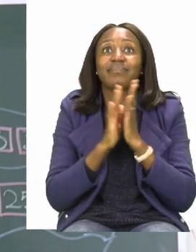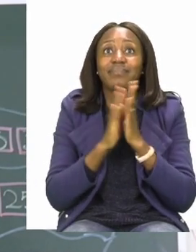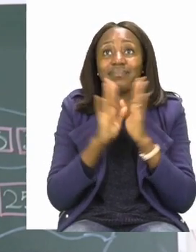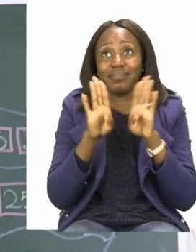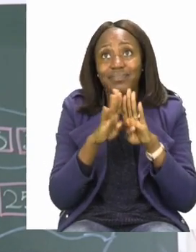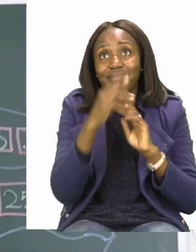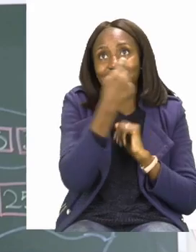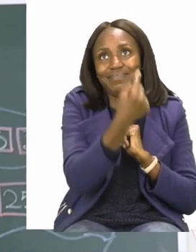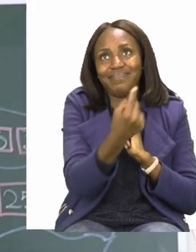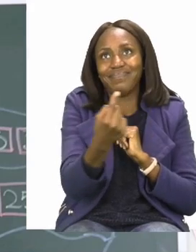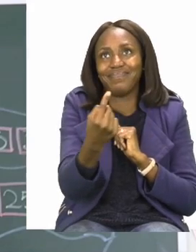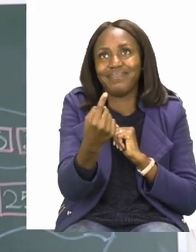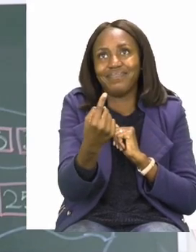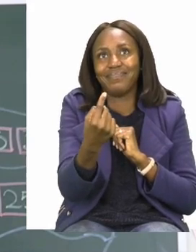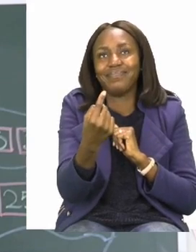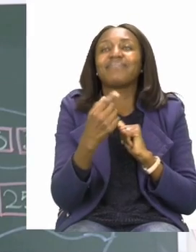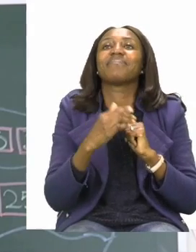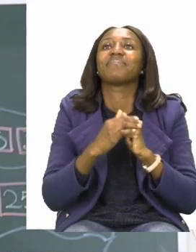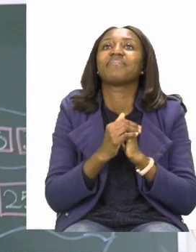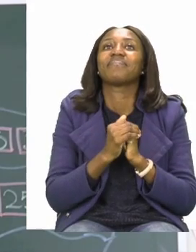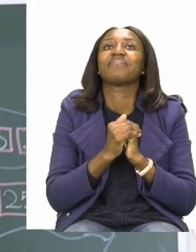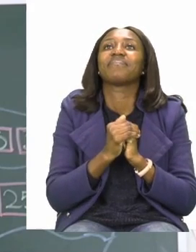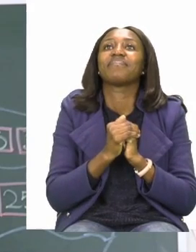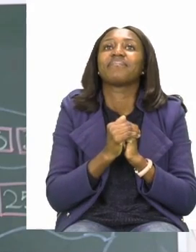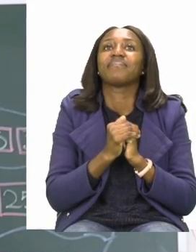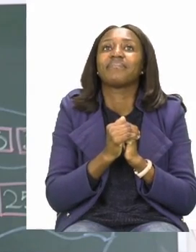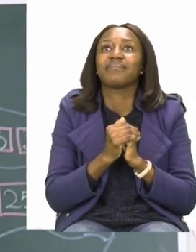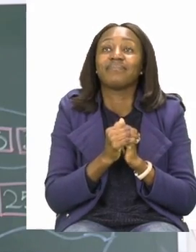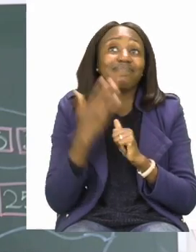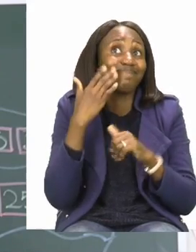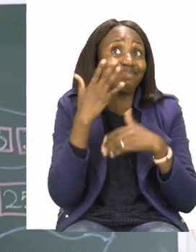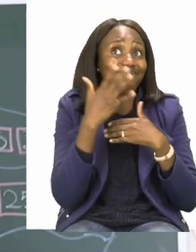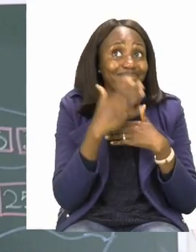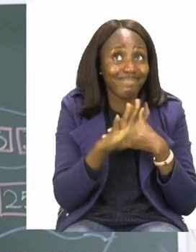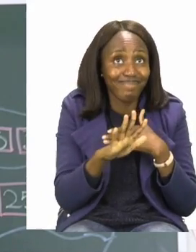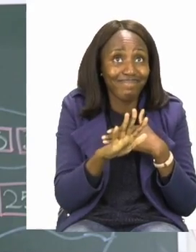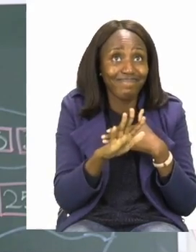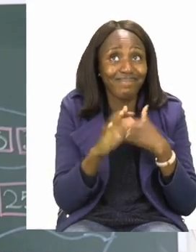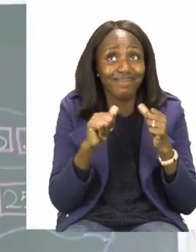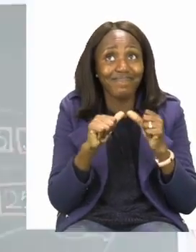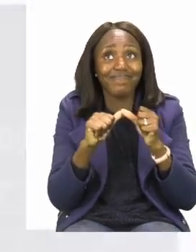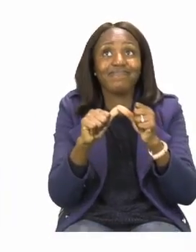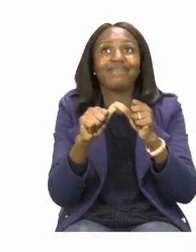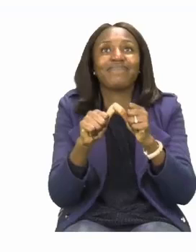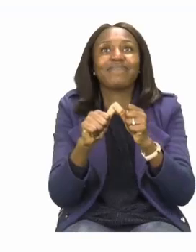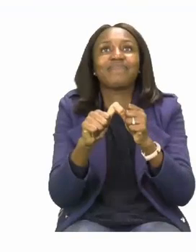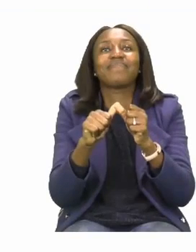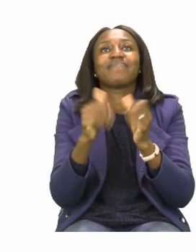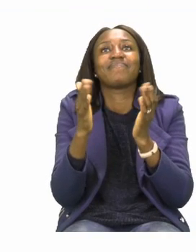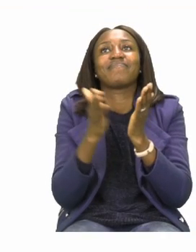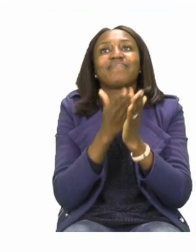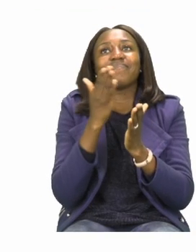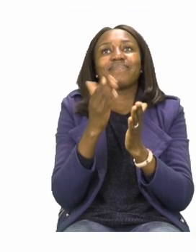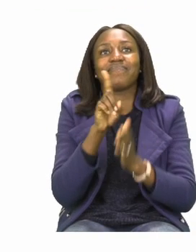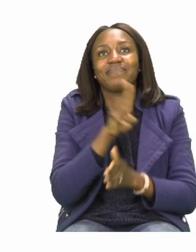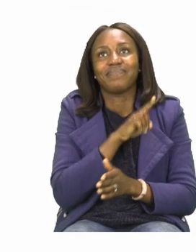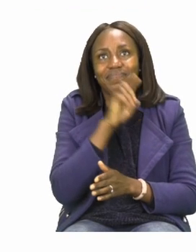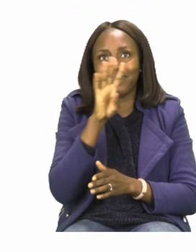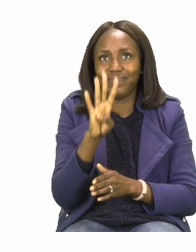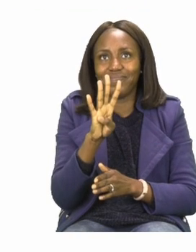yourself with the data handling. Then, when you are done with that page, you can go to the next one, page 14.